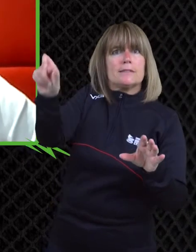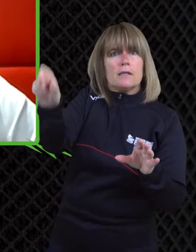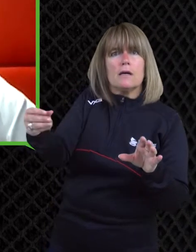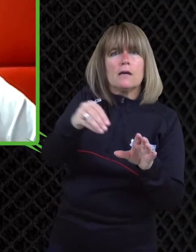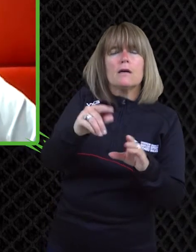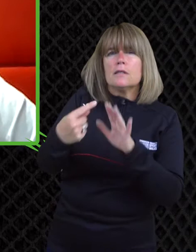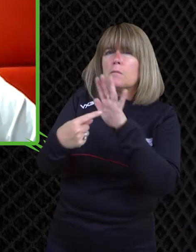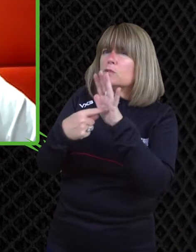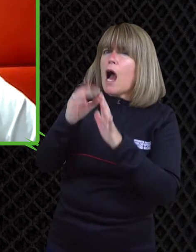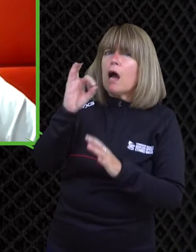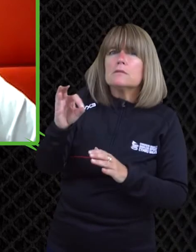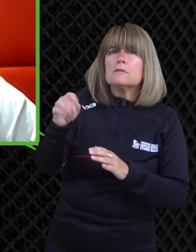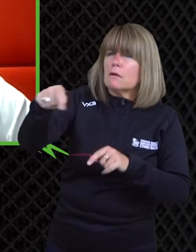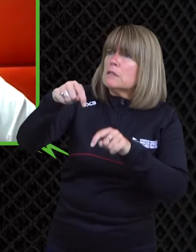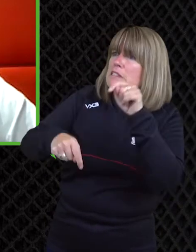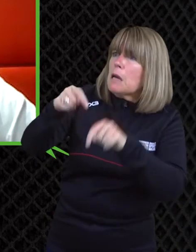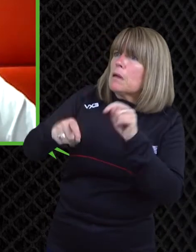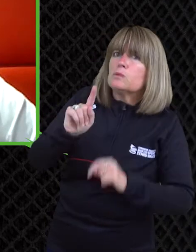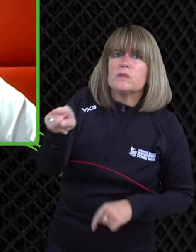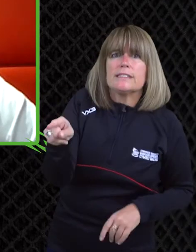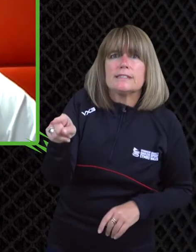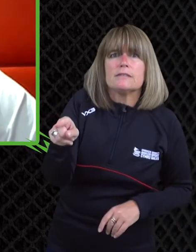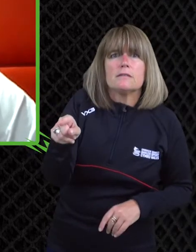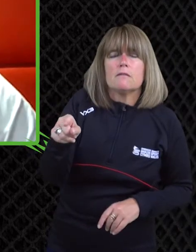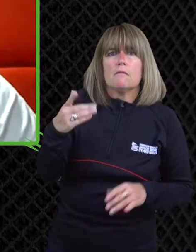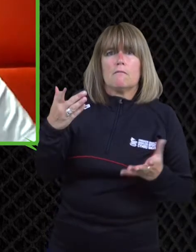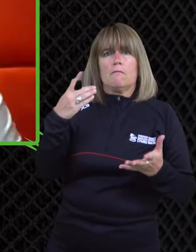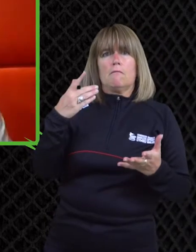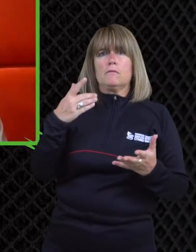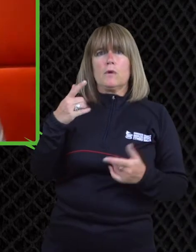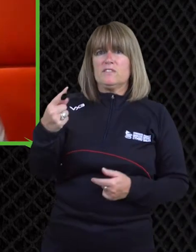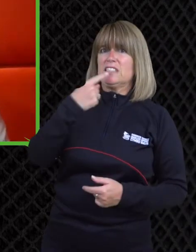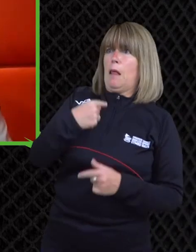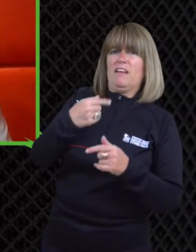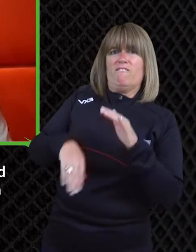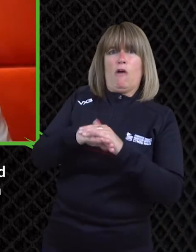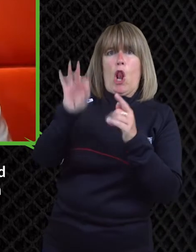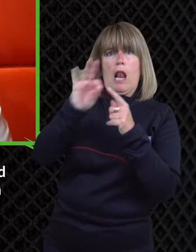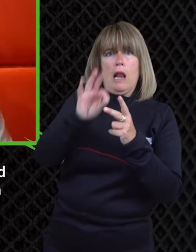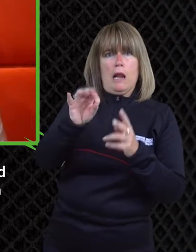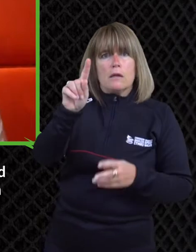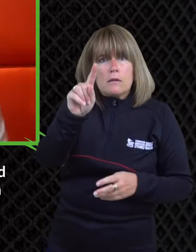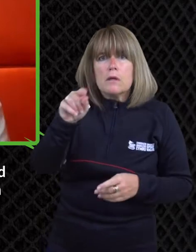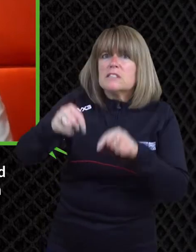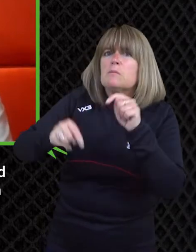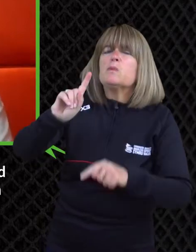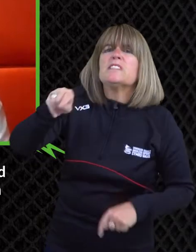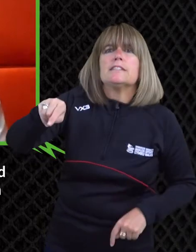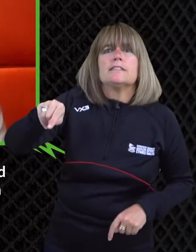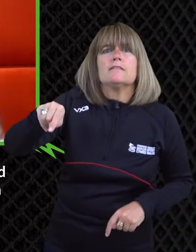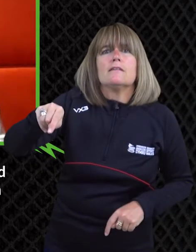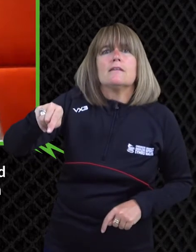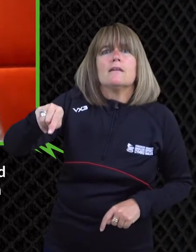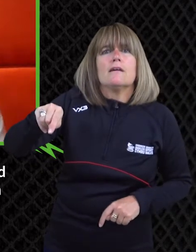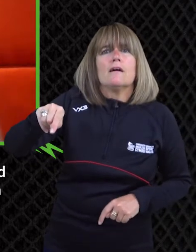in in media um i think it's it is important you know what is your disability um and i was you know you don't have to